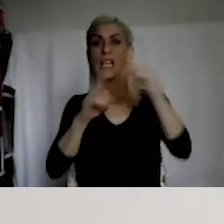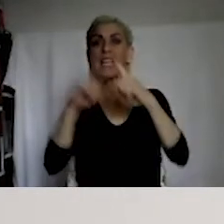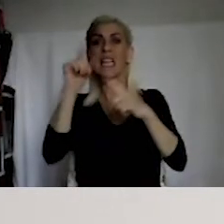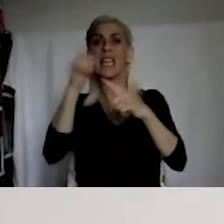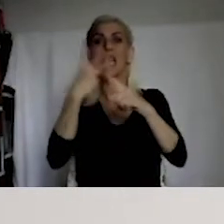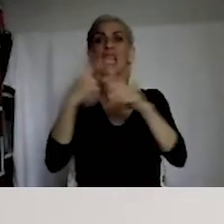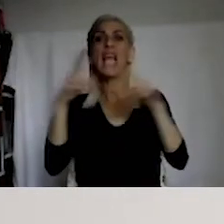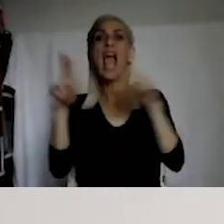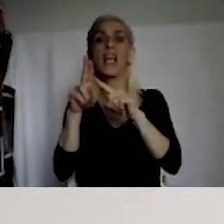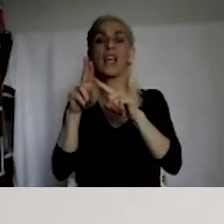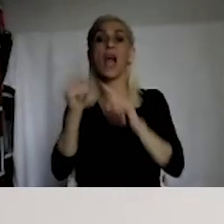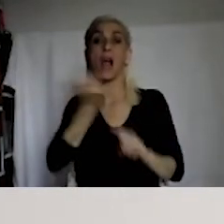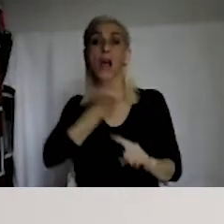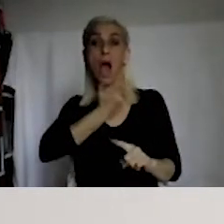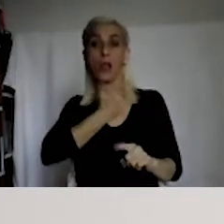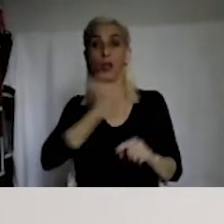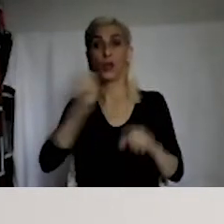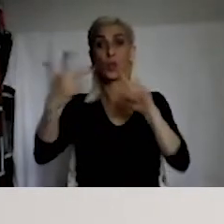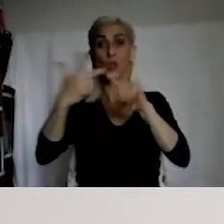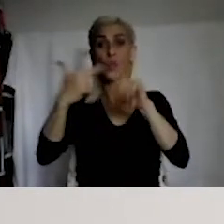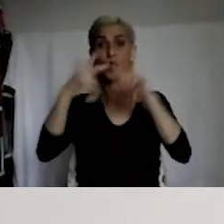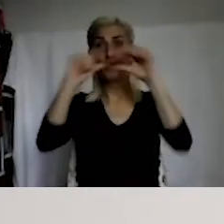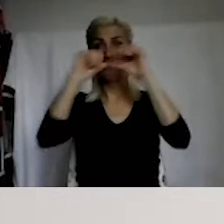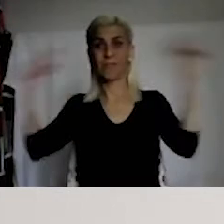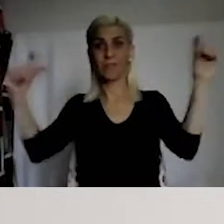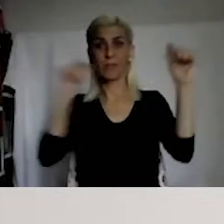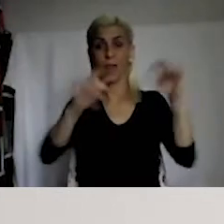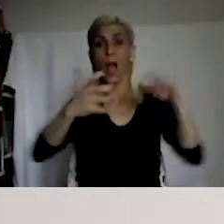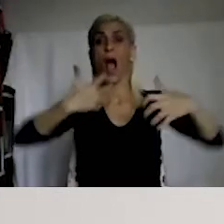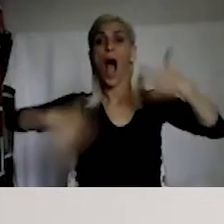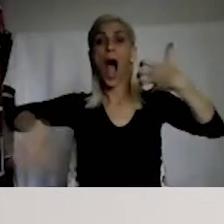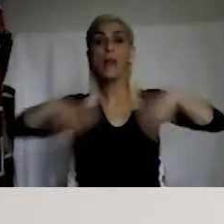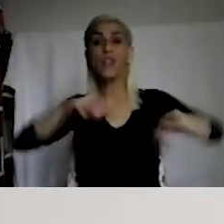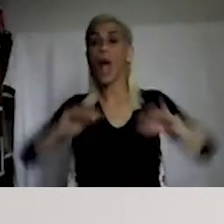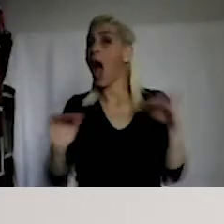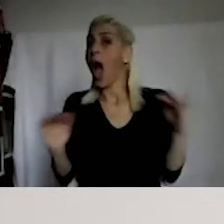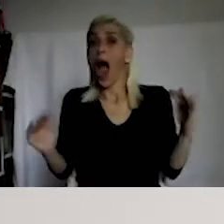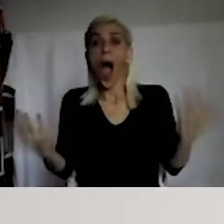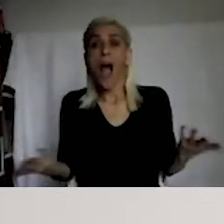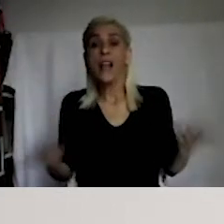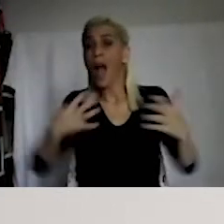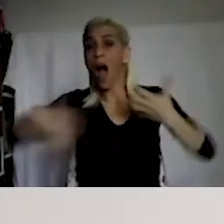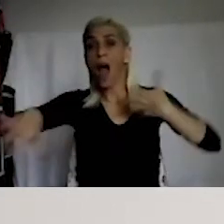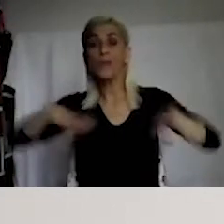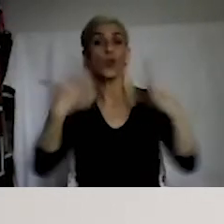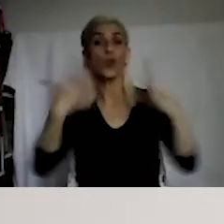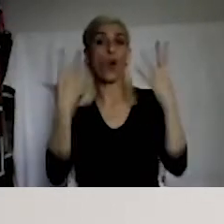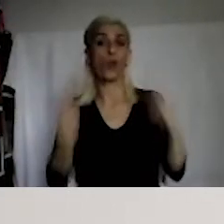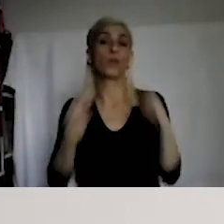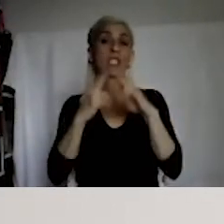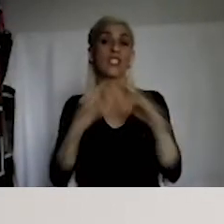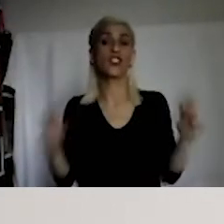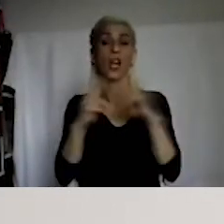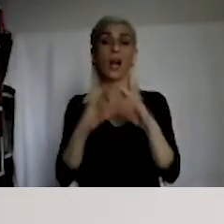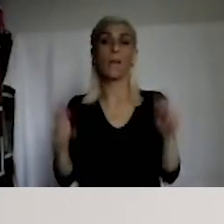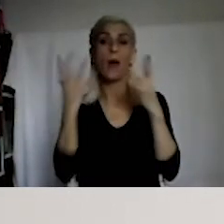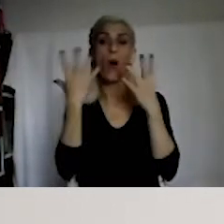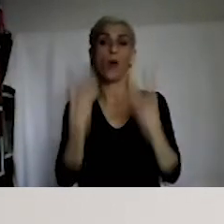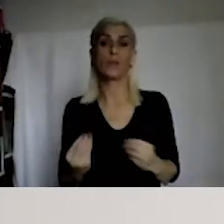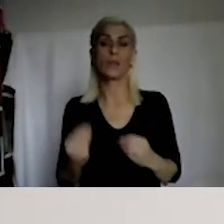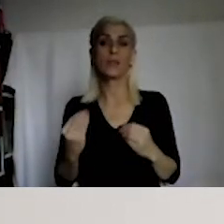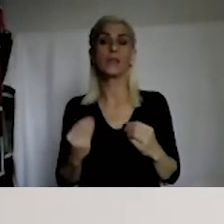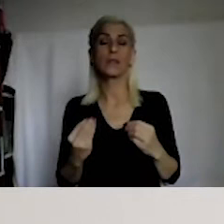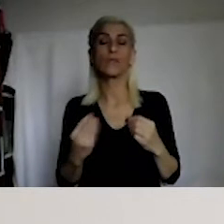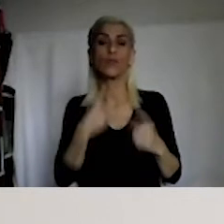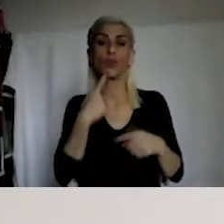in its founding law, it specifically describes